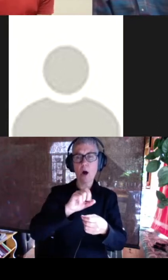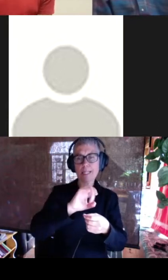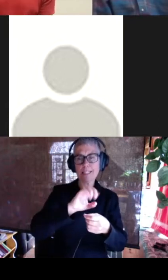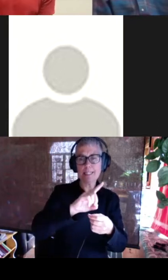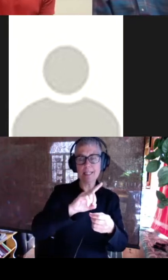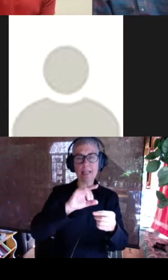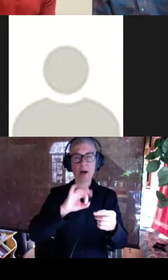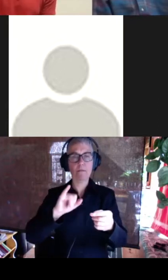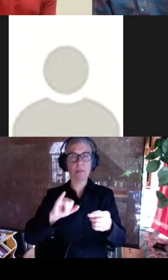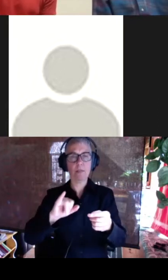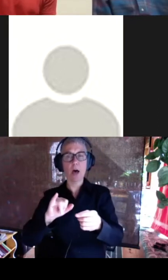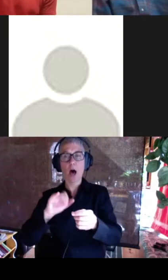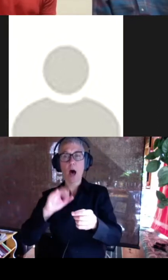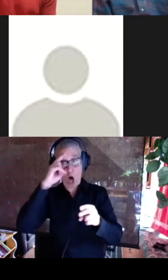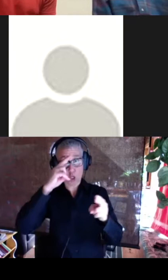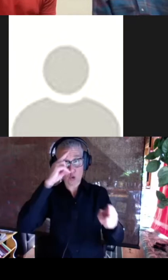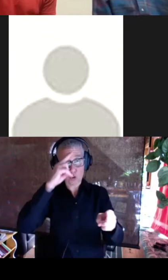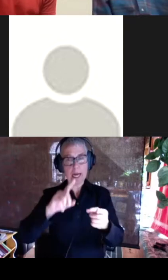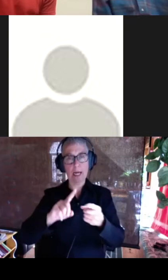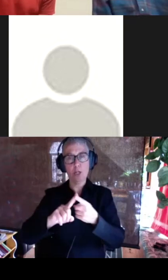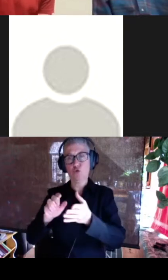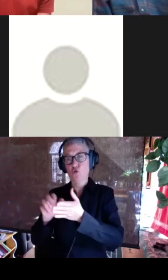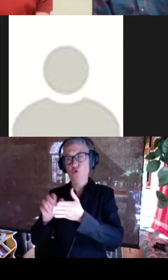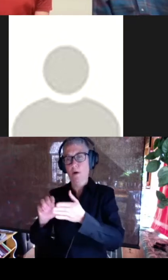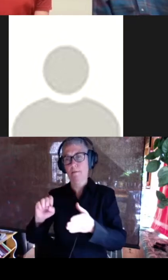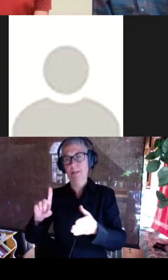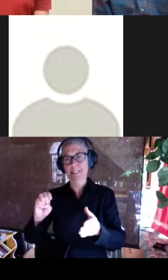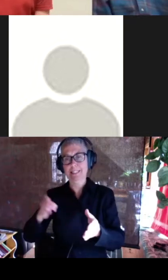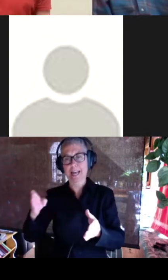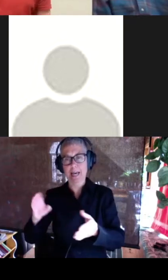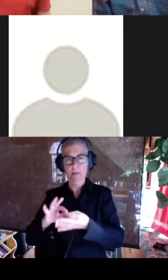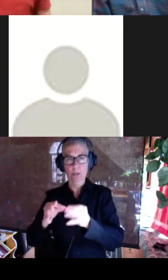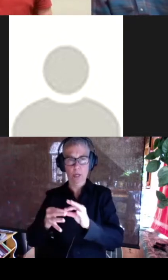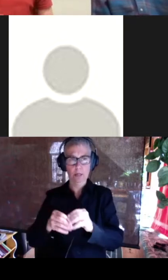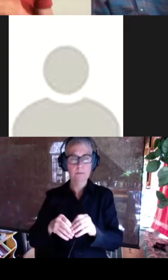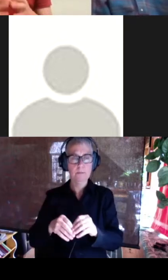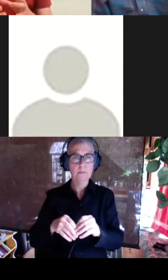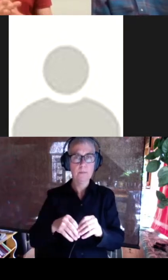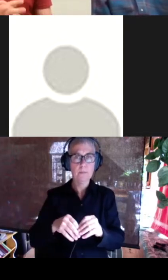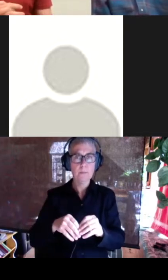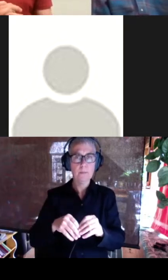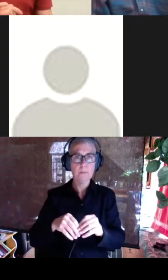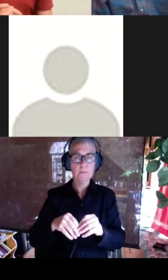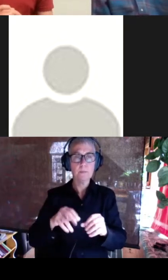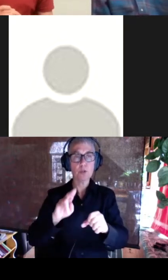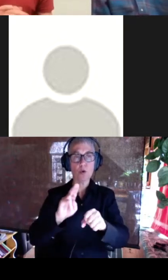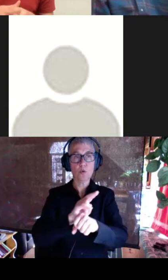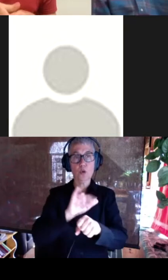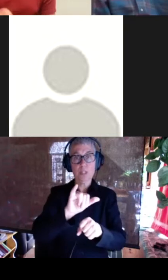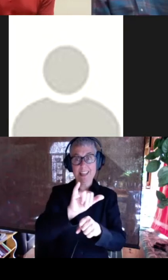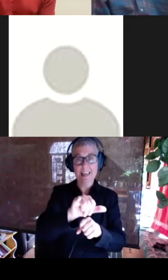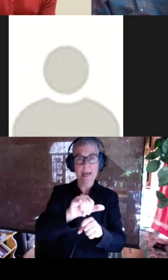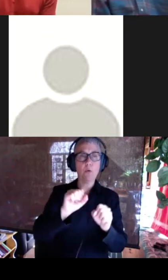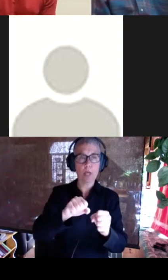reference side chain. And using this approach, he was able to tackle two enzyme design